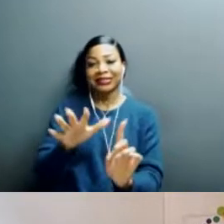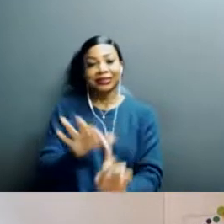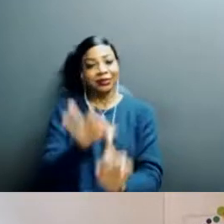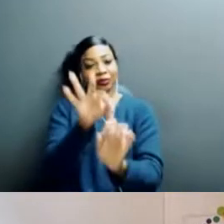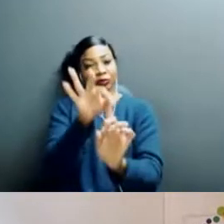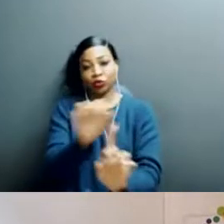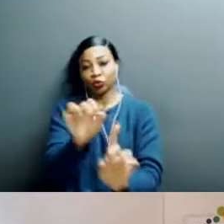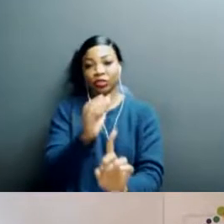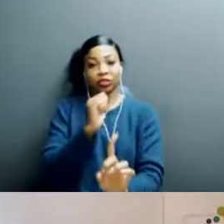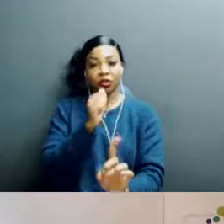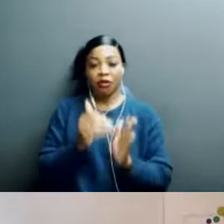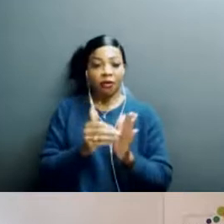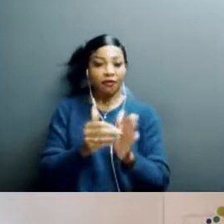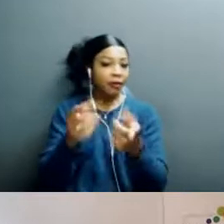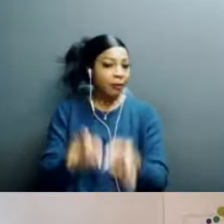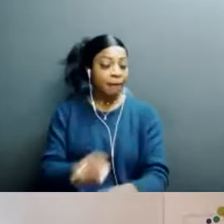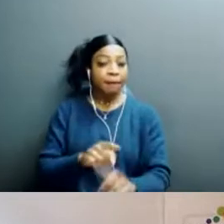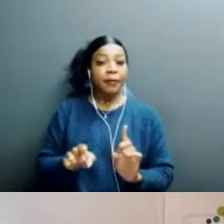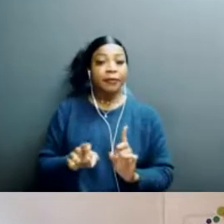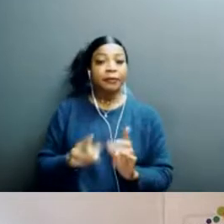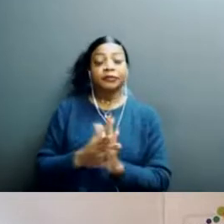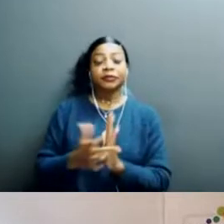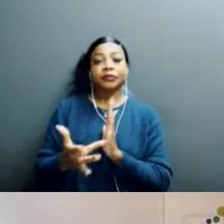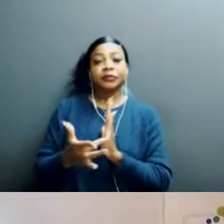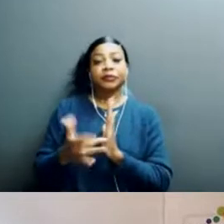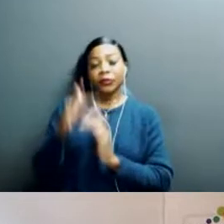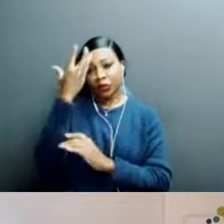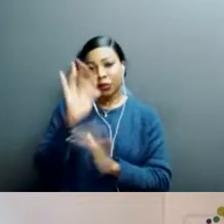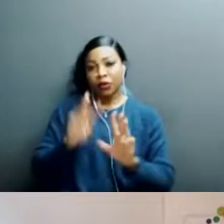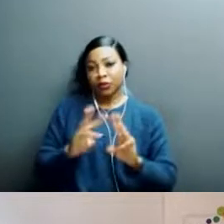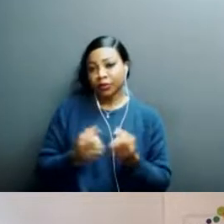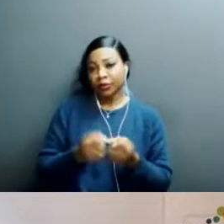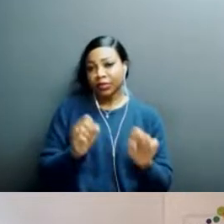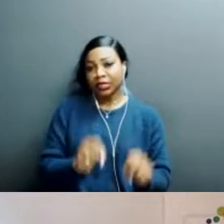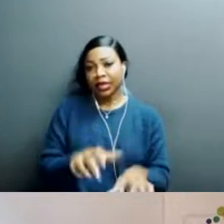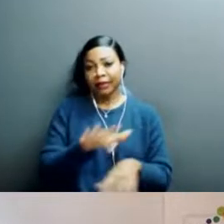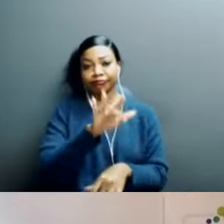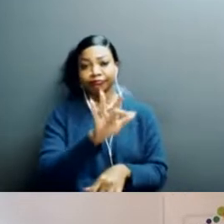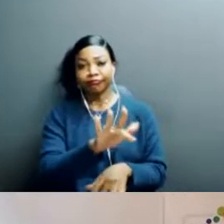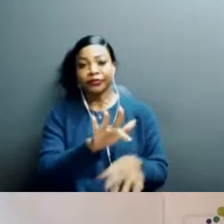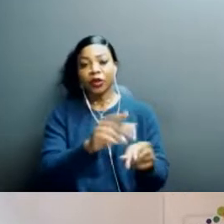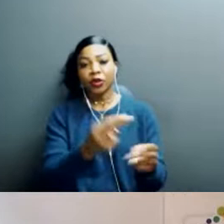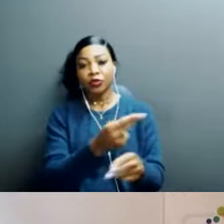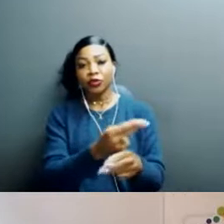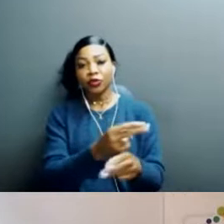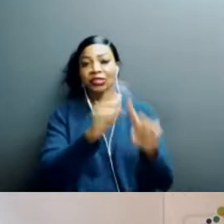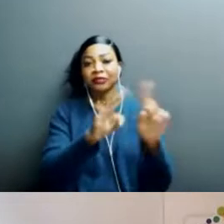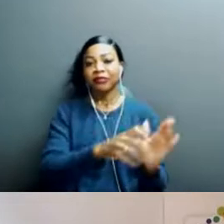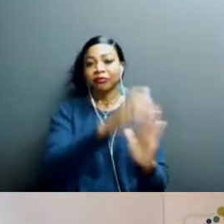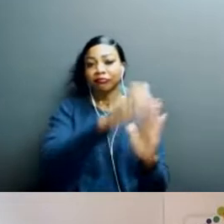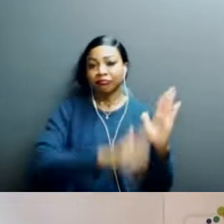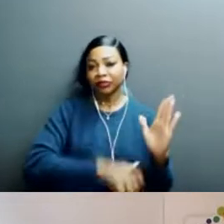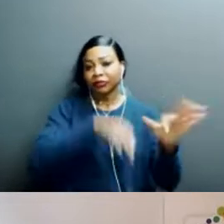um, in that digital smarts, uh, work, workshop, you can click through a different, uh, worksheet that would, for example, walk you through how to do,